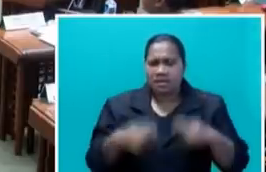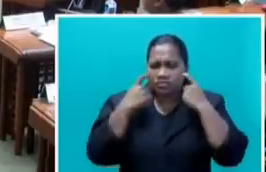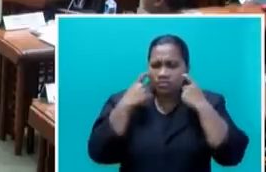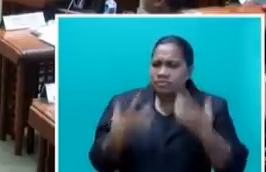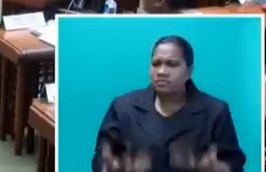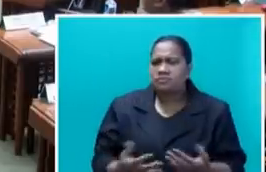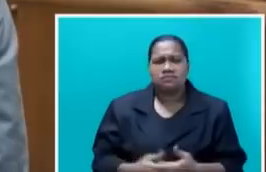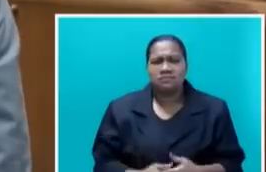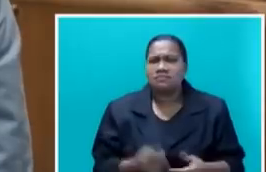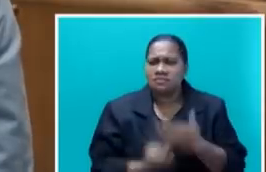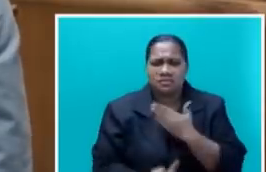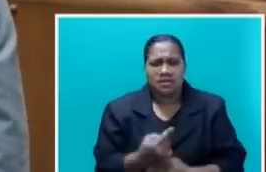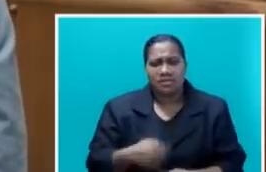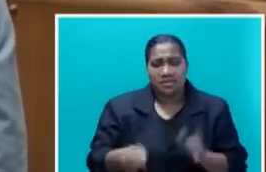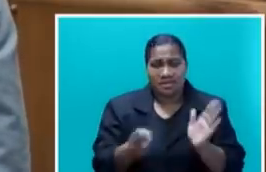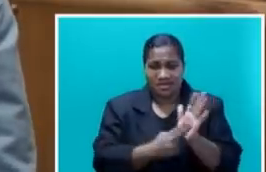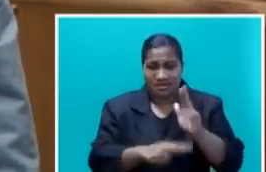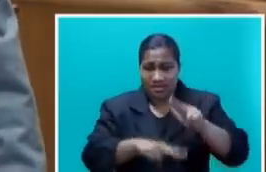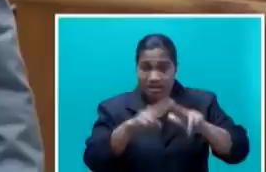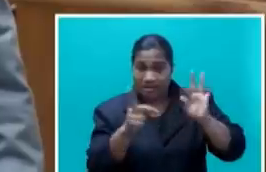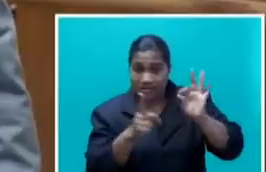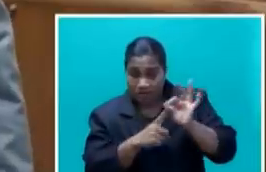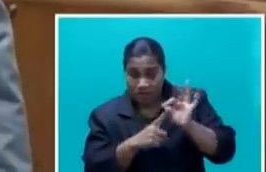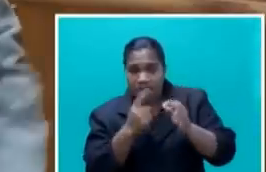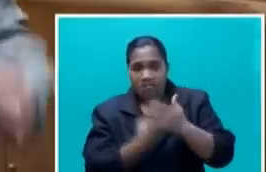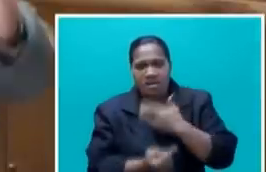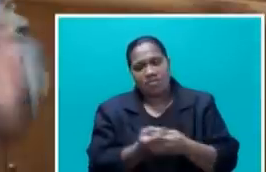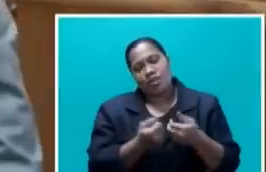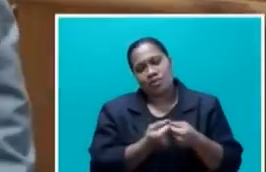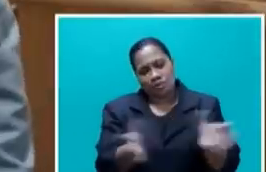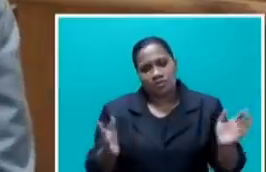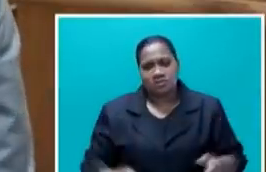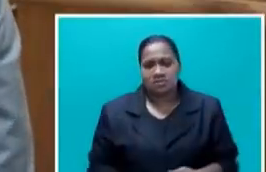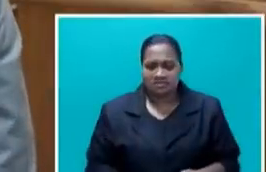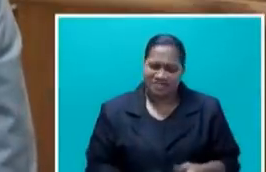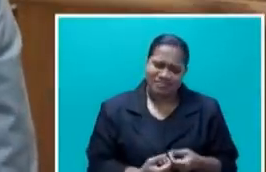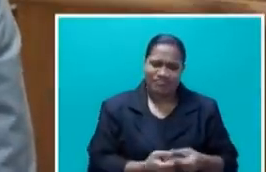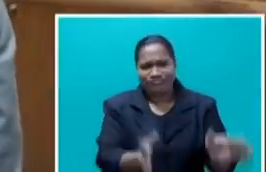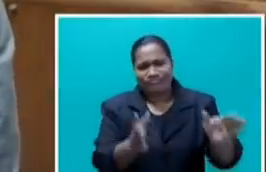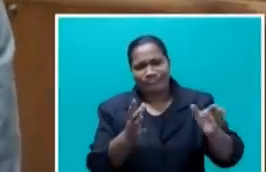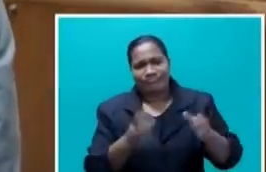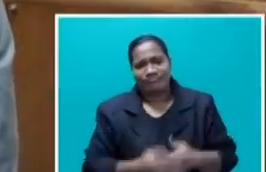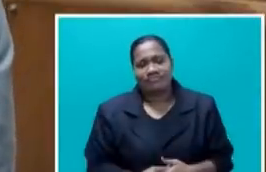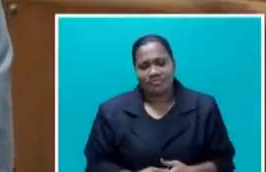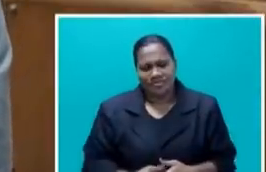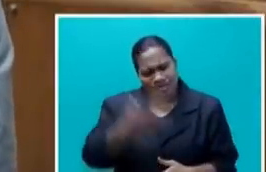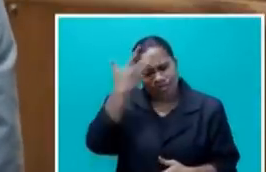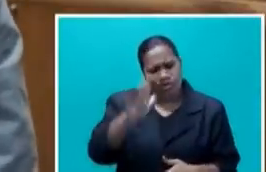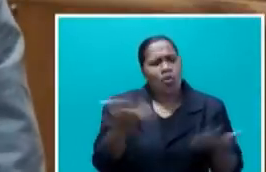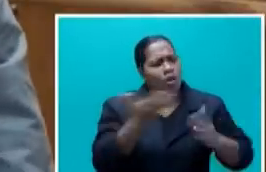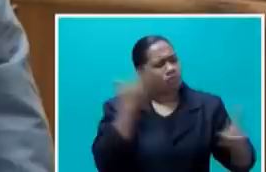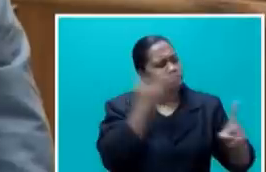the National Federation Party has lost it. They have lost the plot. They don't know where they are going.